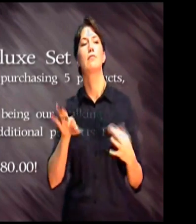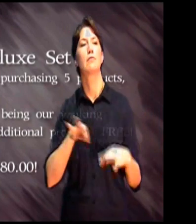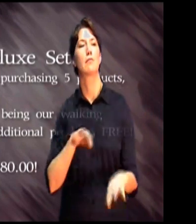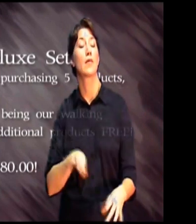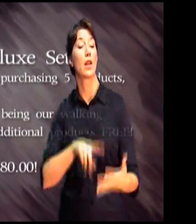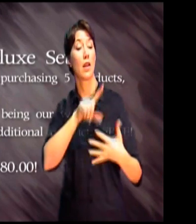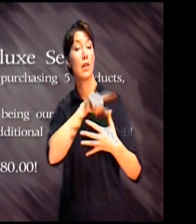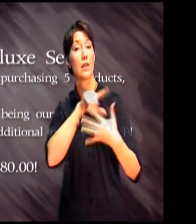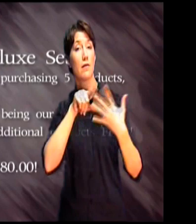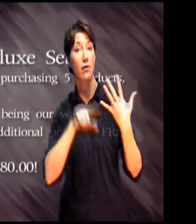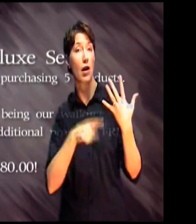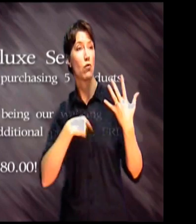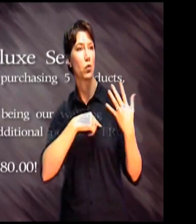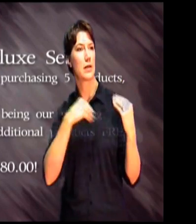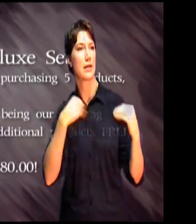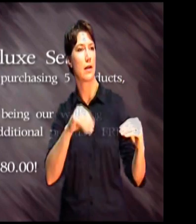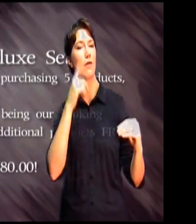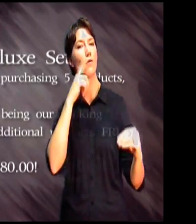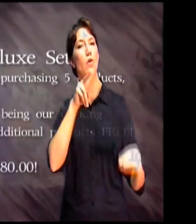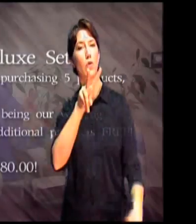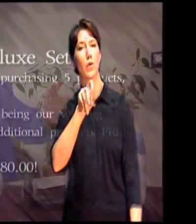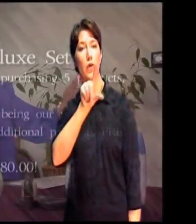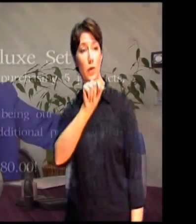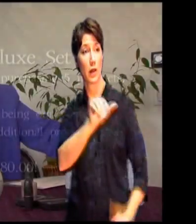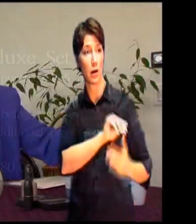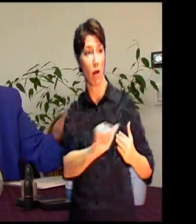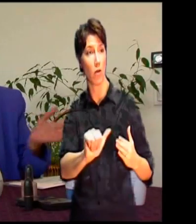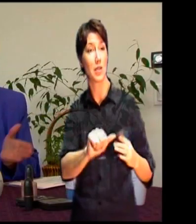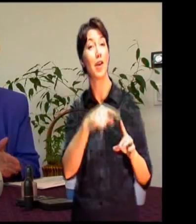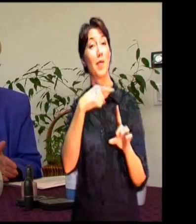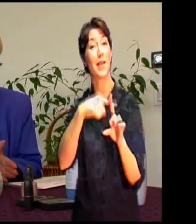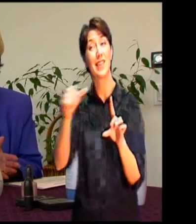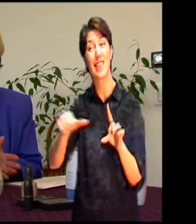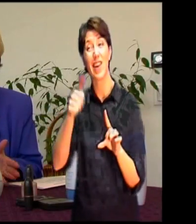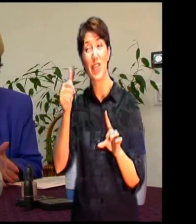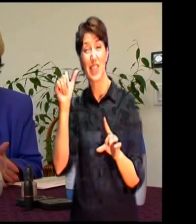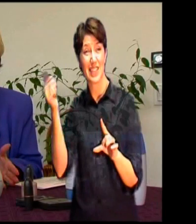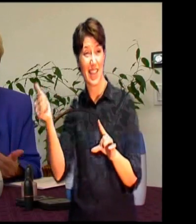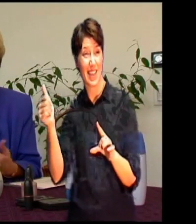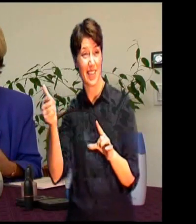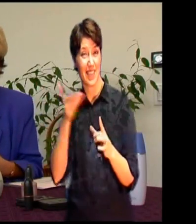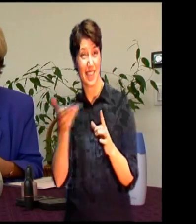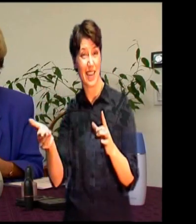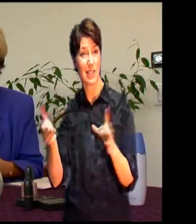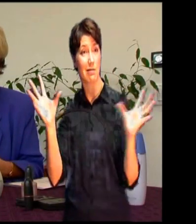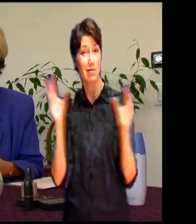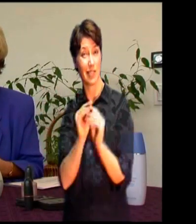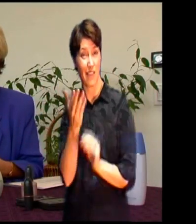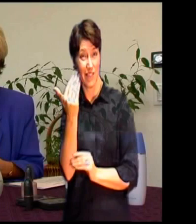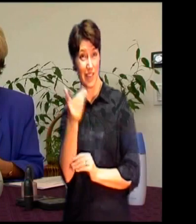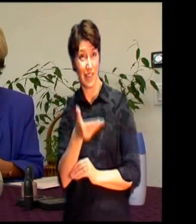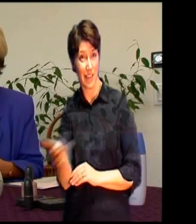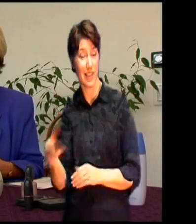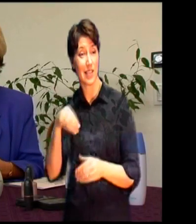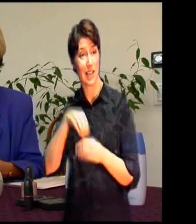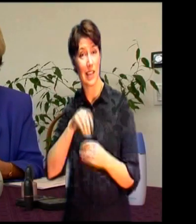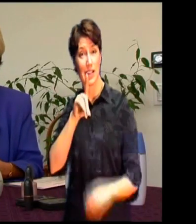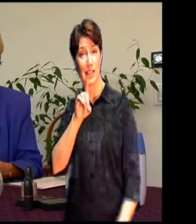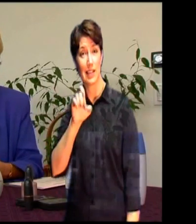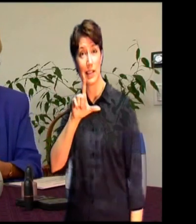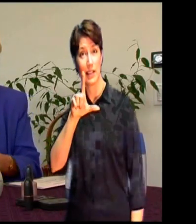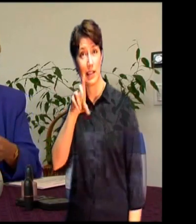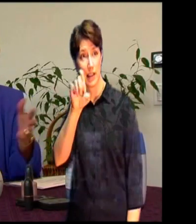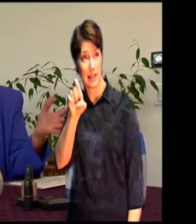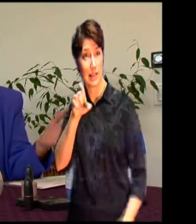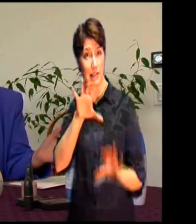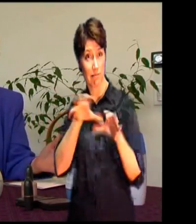bought them individually. But we also give you the rest of the products in the deluxe set that I said I use every day. So you get a